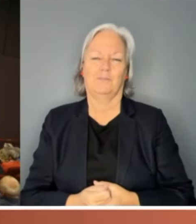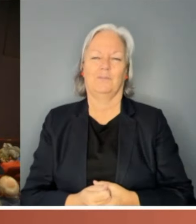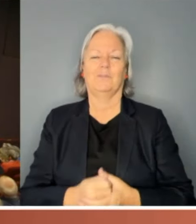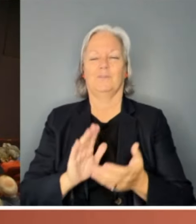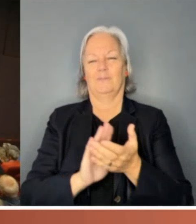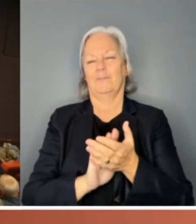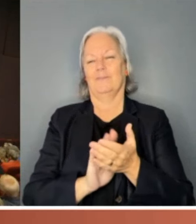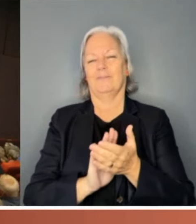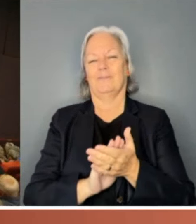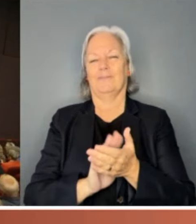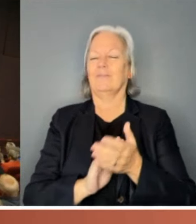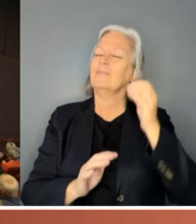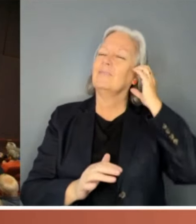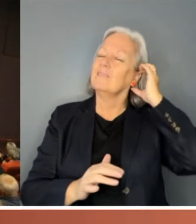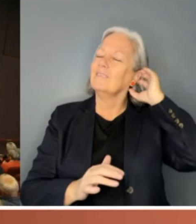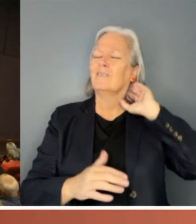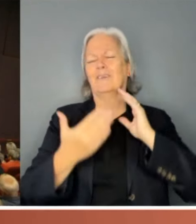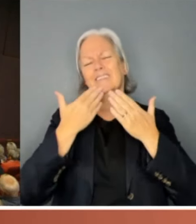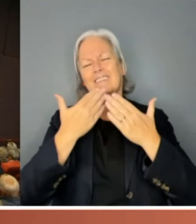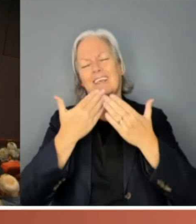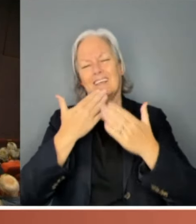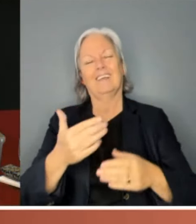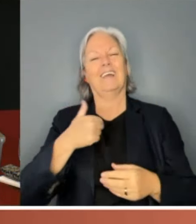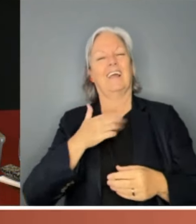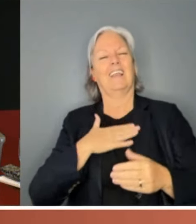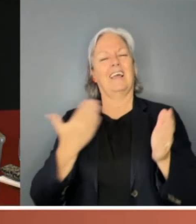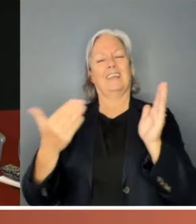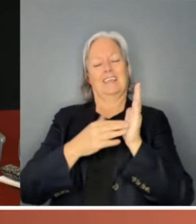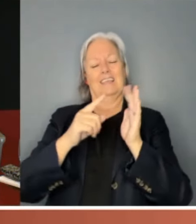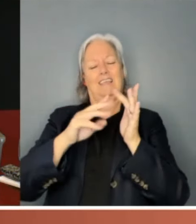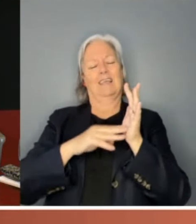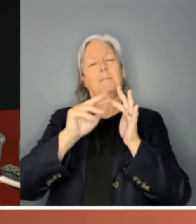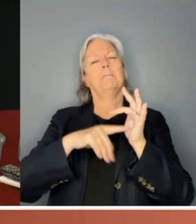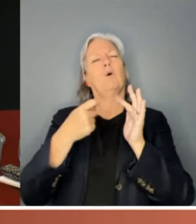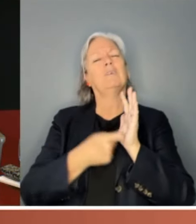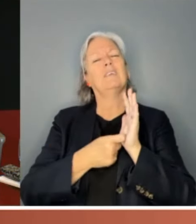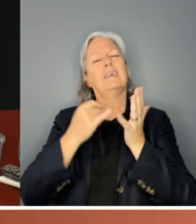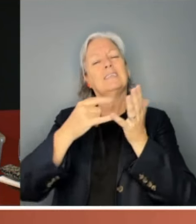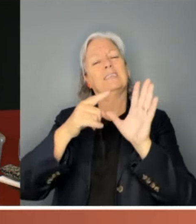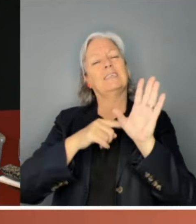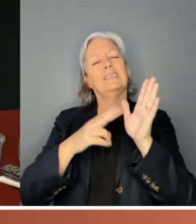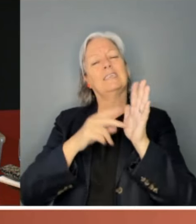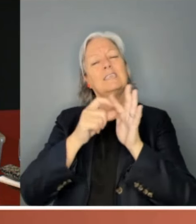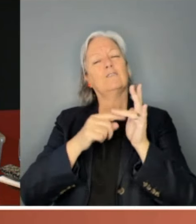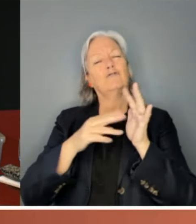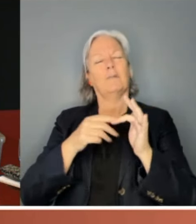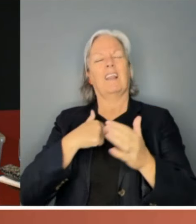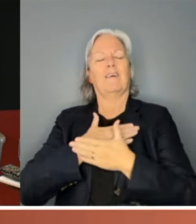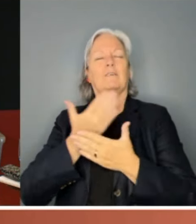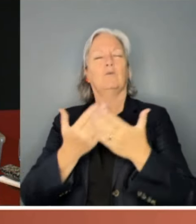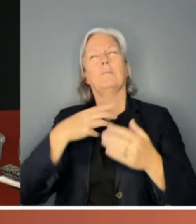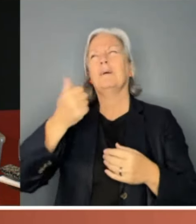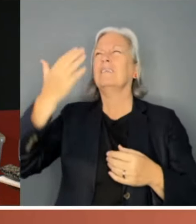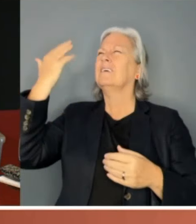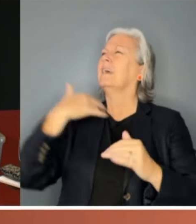Thanks, Senator Lyons. Can I just pick up on the imposter syndrome thing because I love this little story. Some years ago I was interviewing